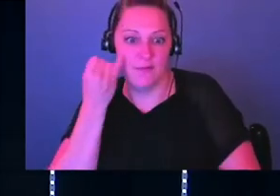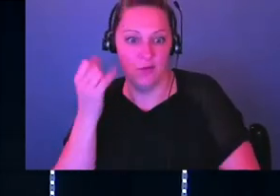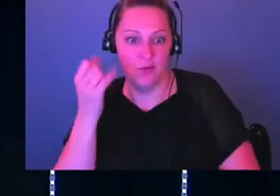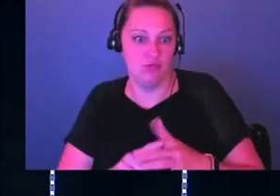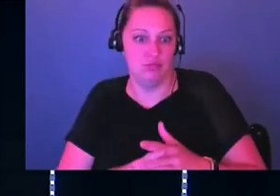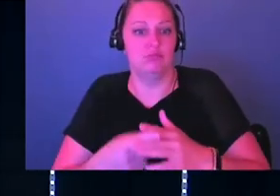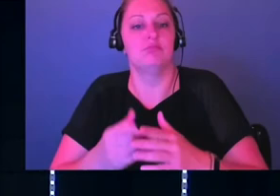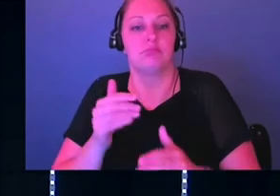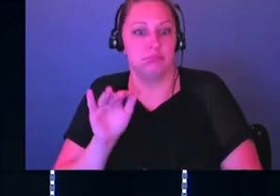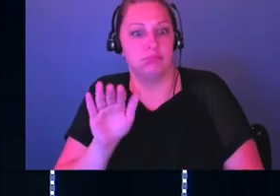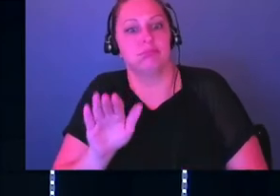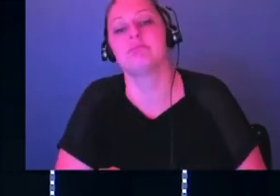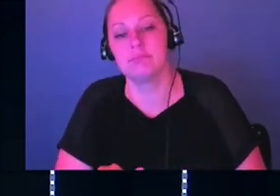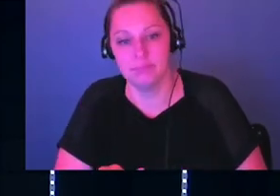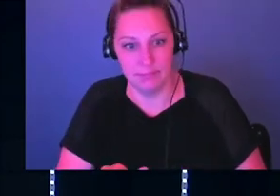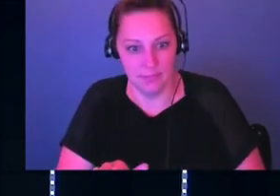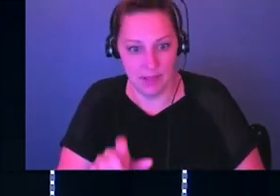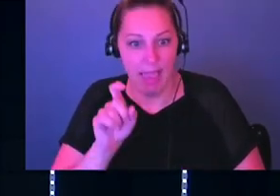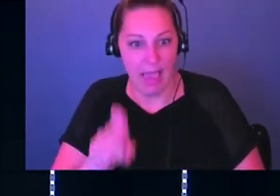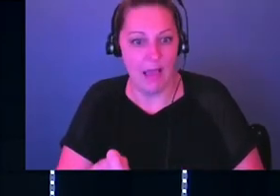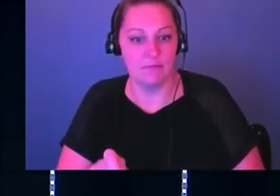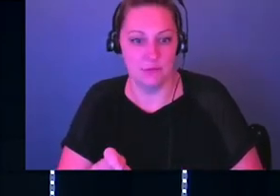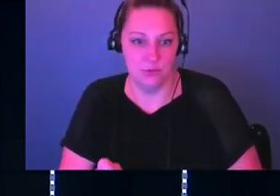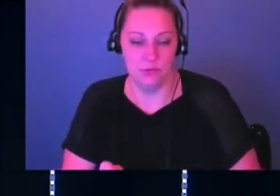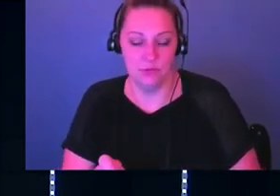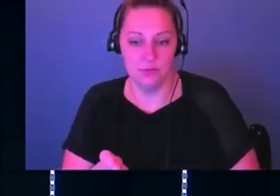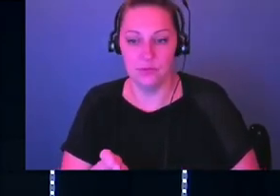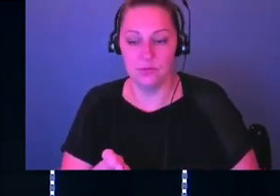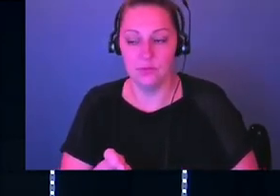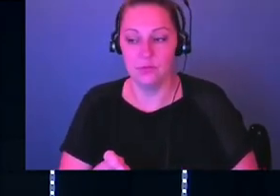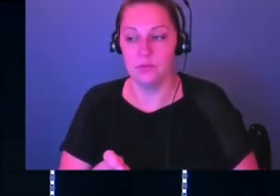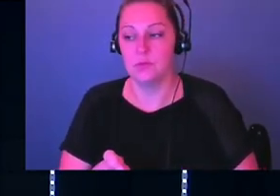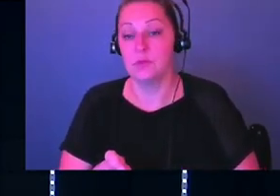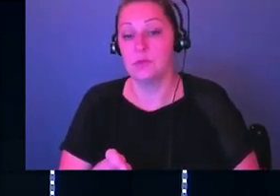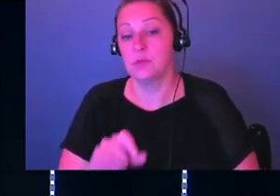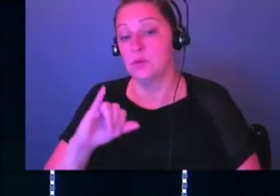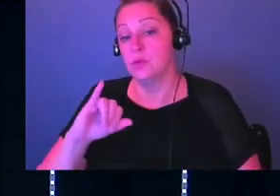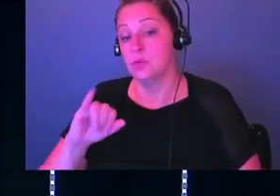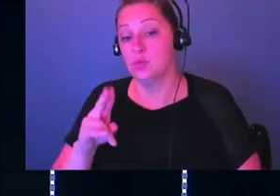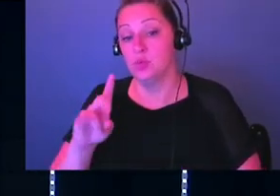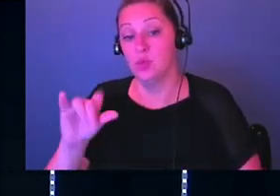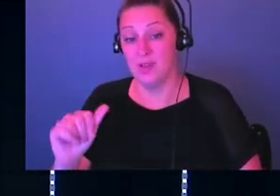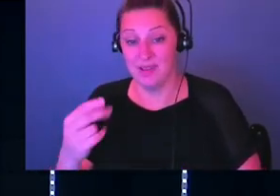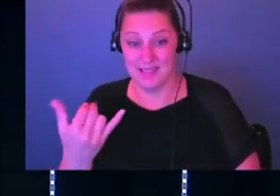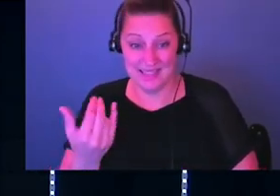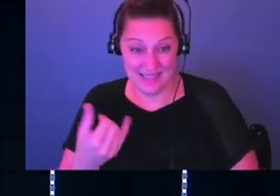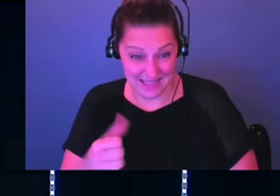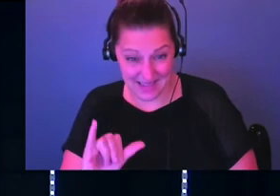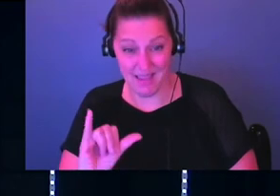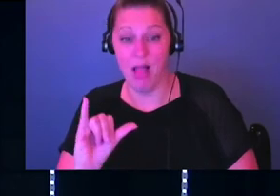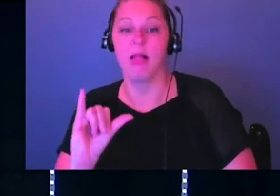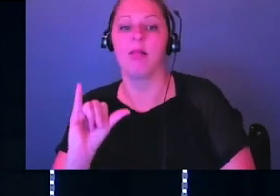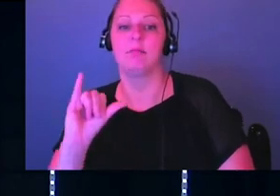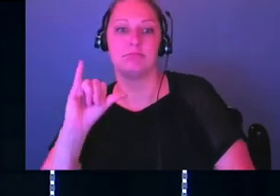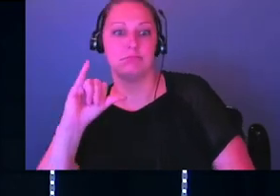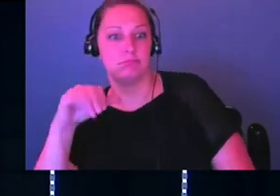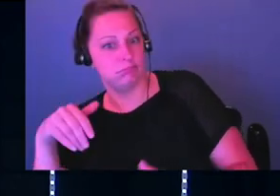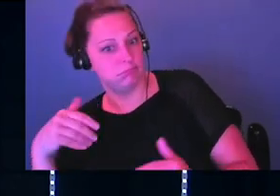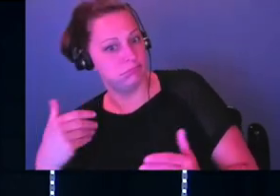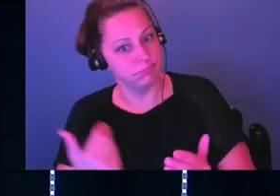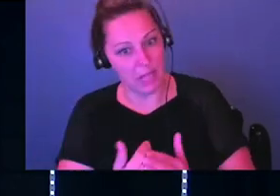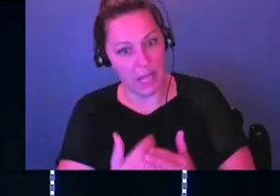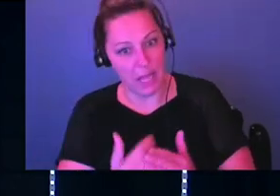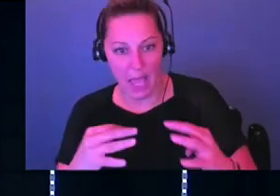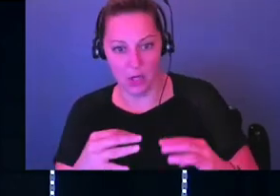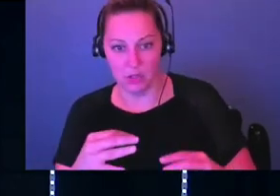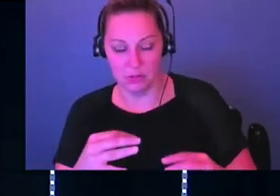You know what I'm saying? It's like, we got to be willing to get out there. The, the Judah had to go to battle still. They had to travel. God said, hey, go out to meet